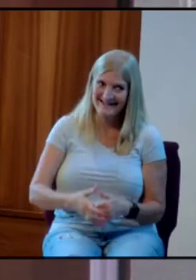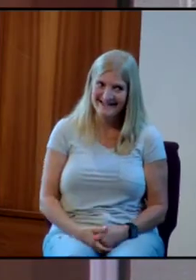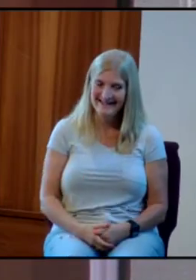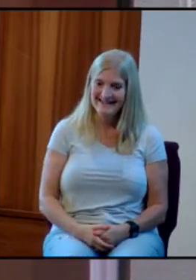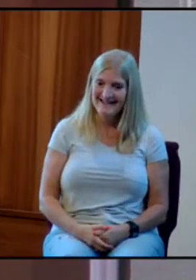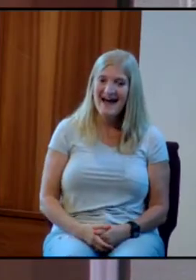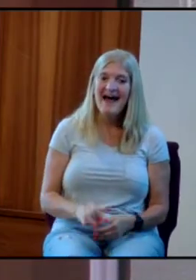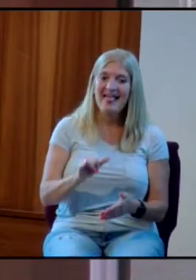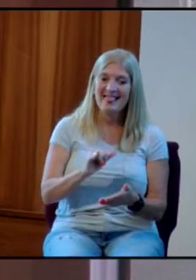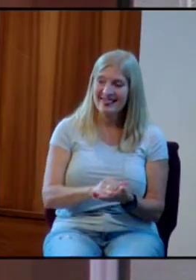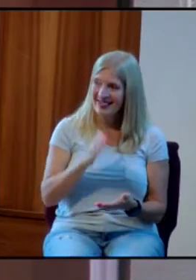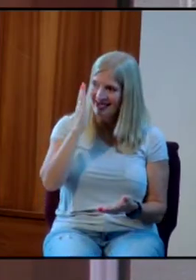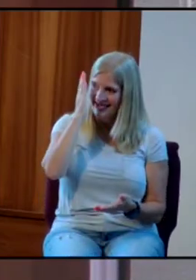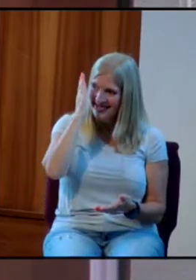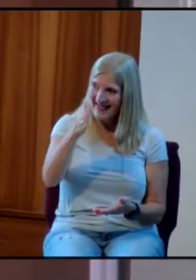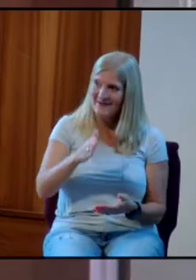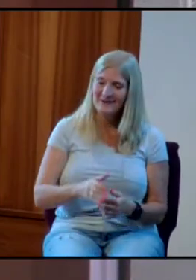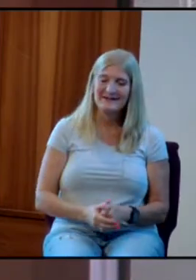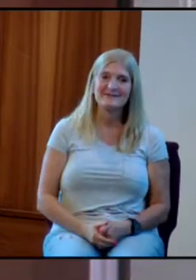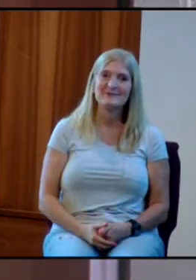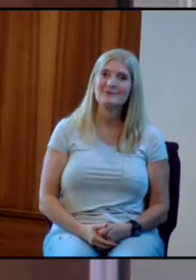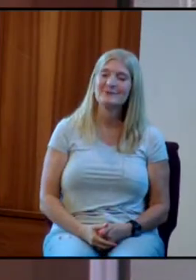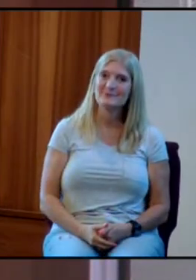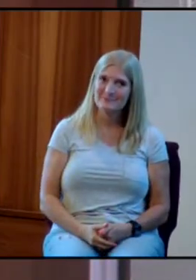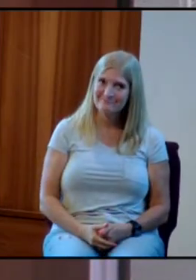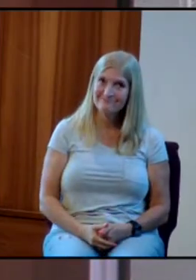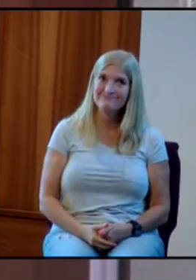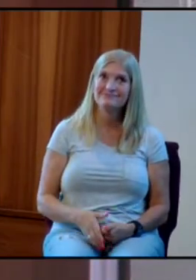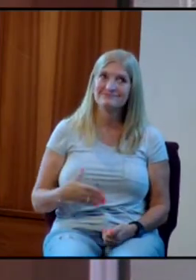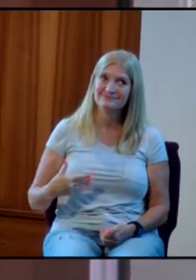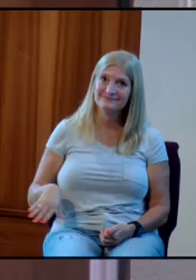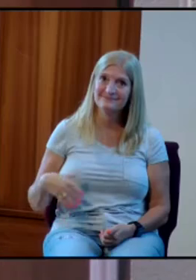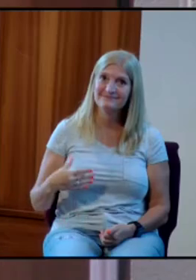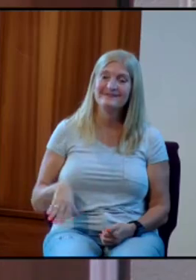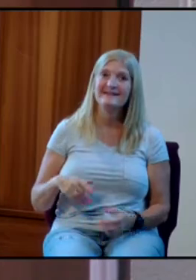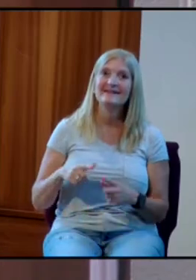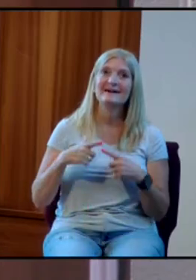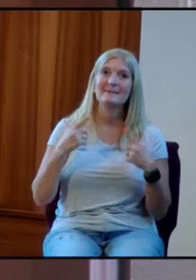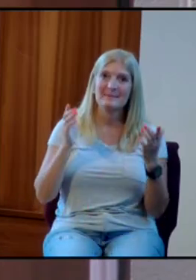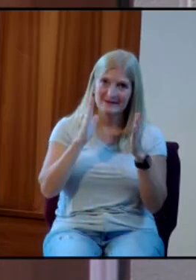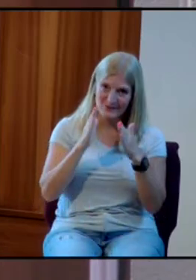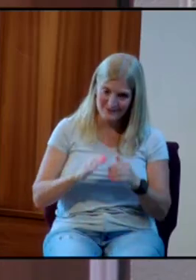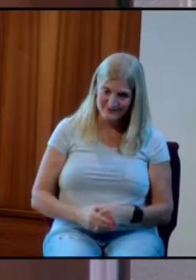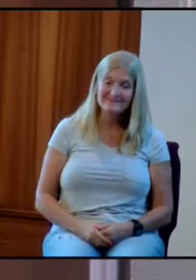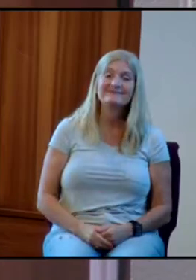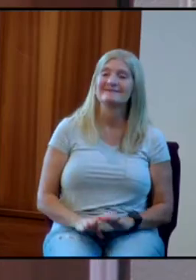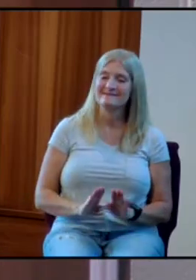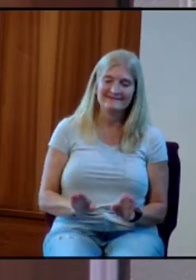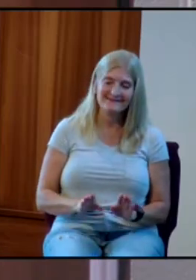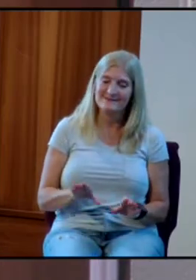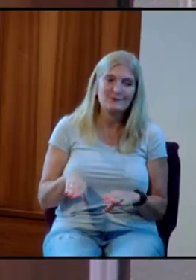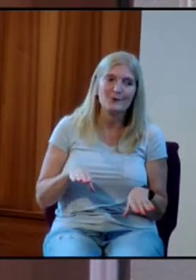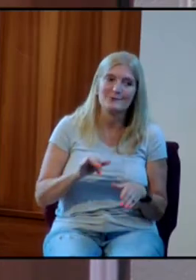That will get you into a place you don't want to be. All right.